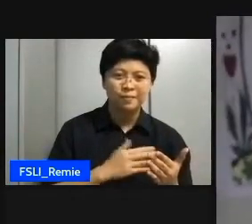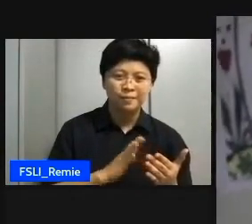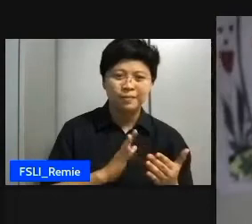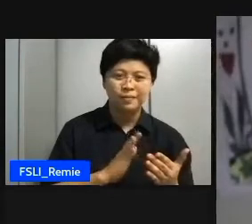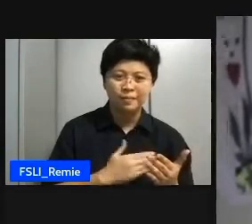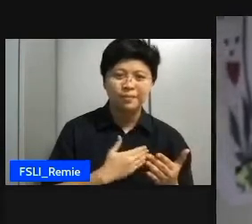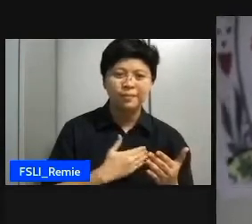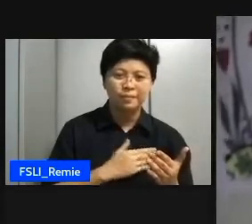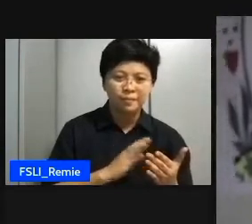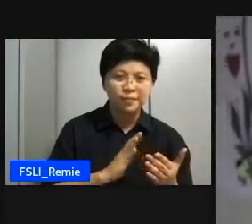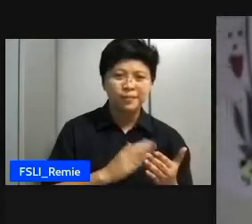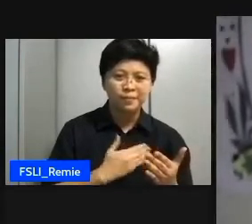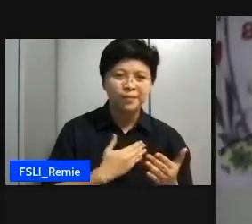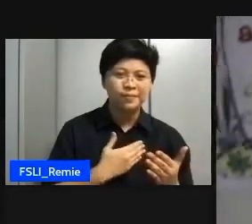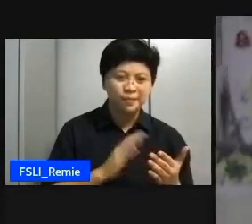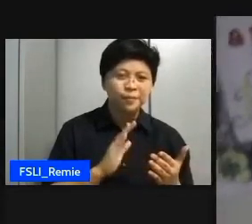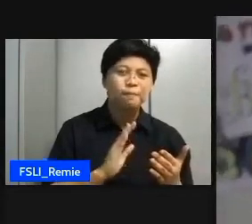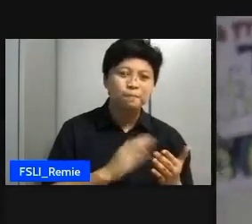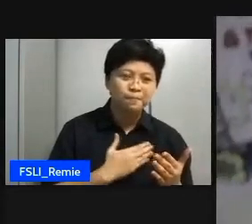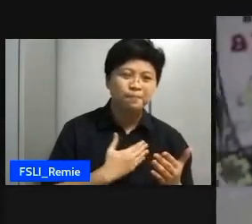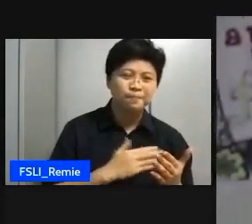we are unbreakable